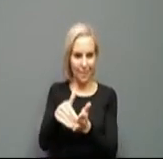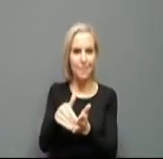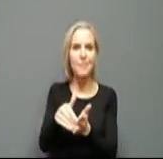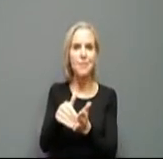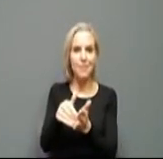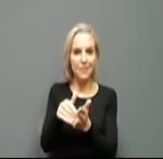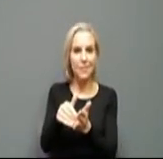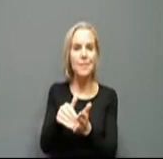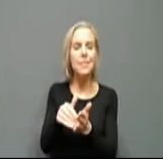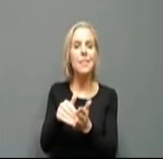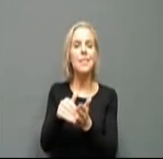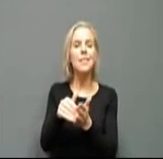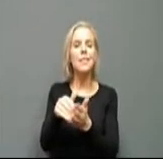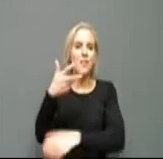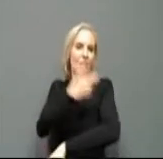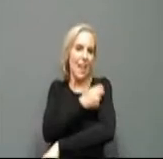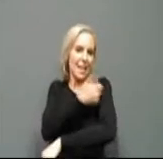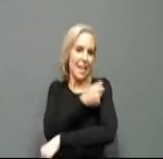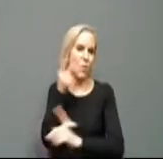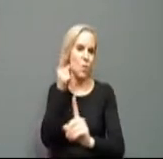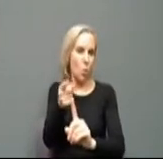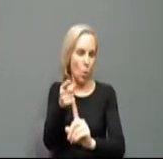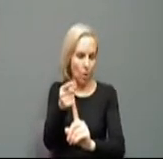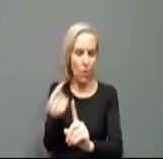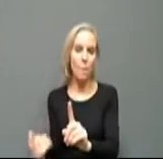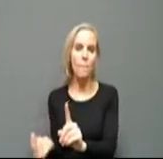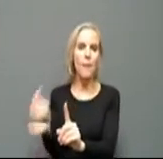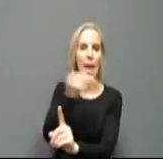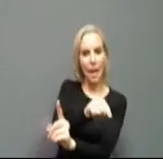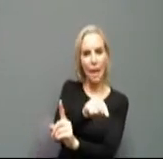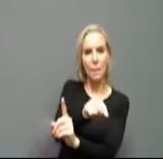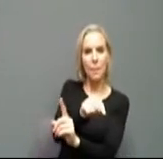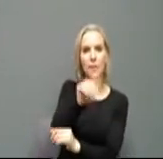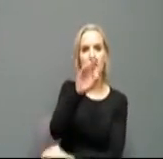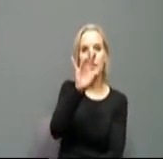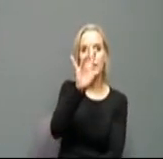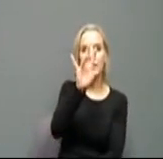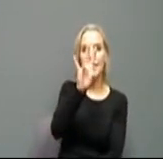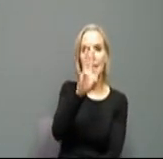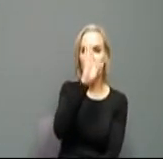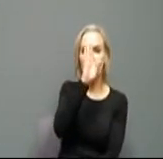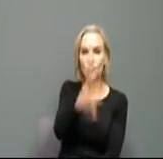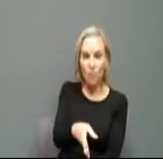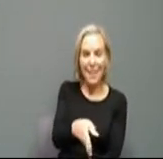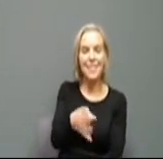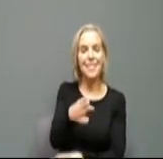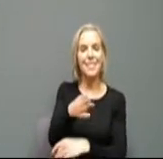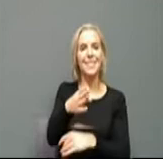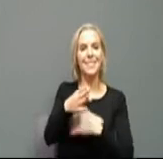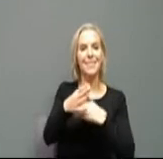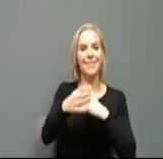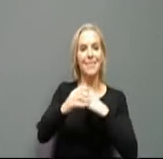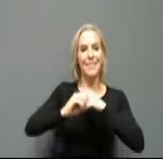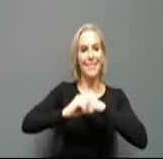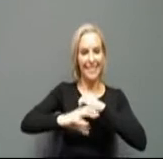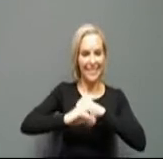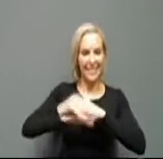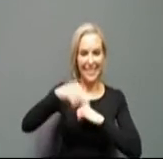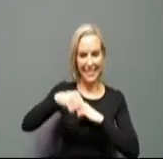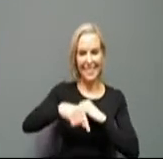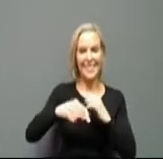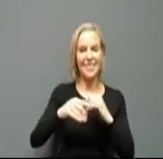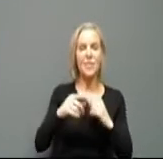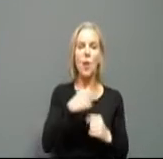goal. Uh, but I think we went back and for seven straight press conferences, I have said, yes, we will, uh, be